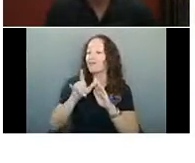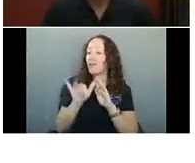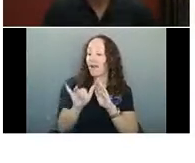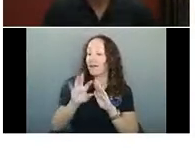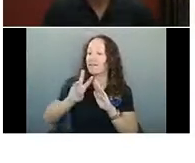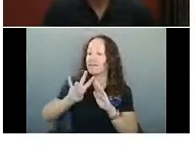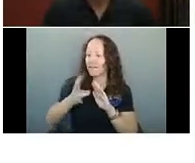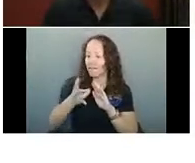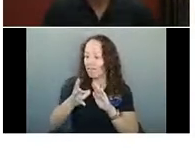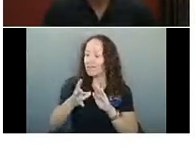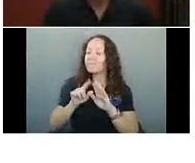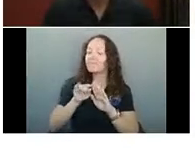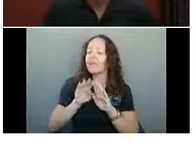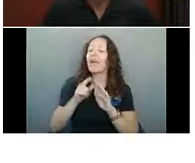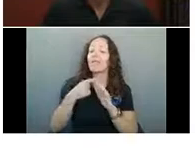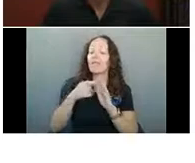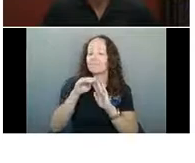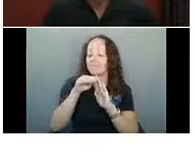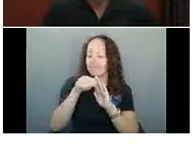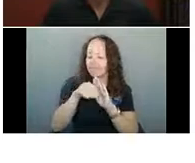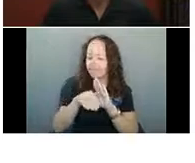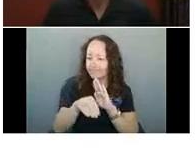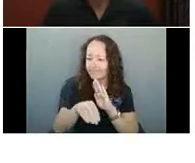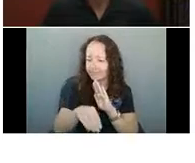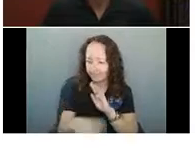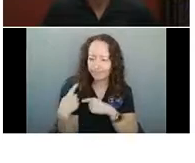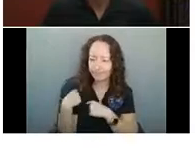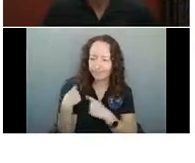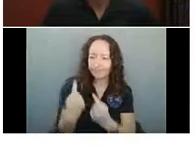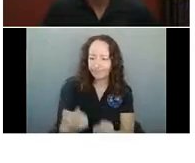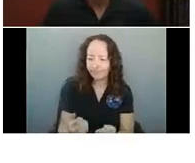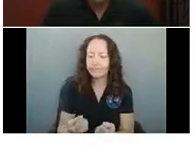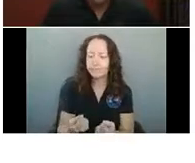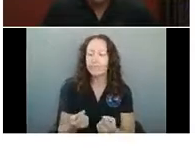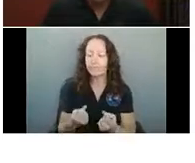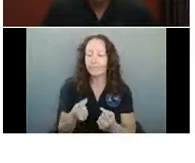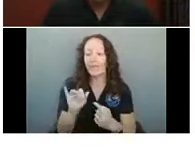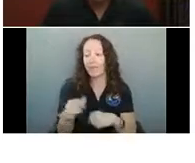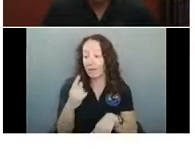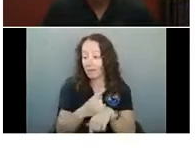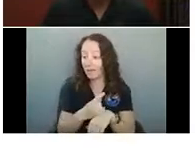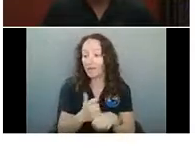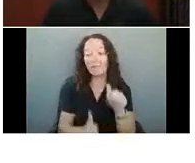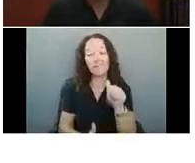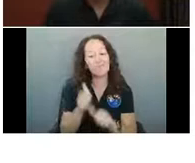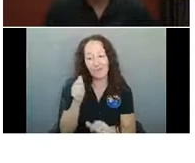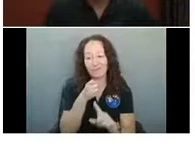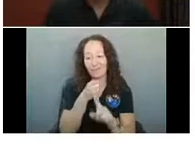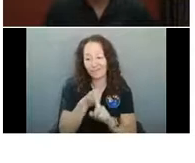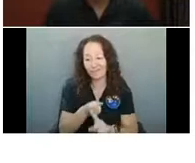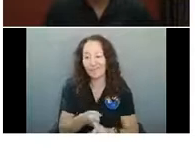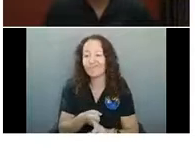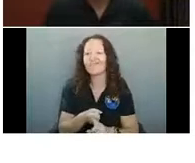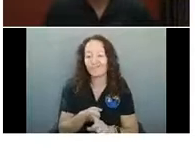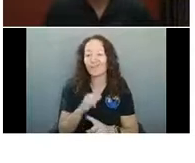in Yavapai County. That was the day we saw the most cases. And, and it's been going downhill ever since,